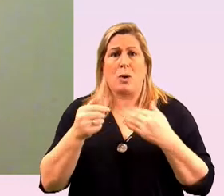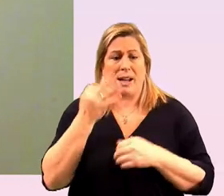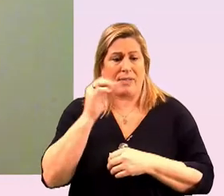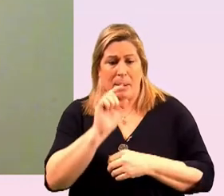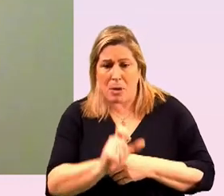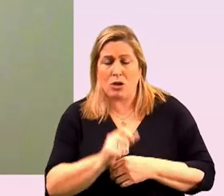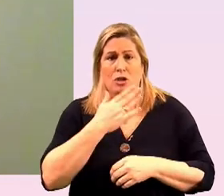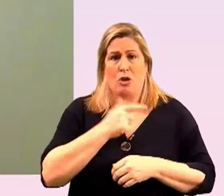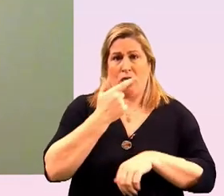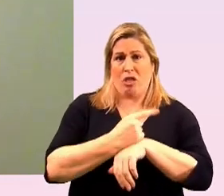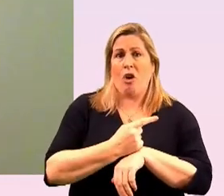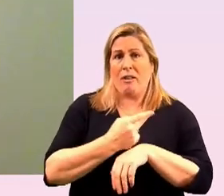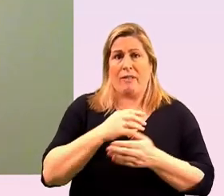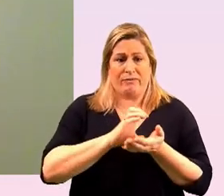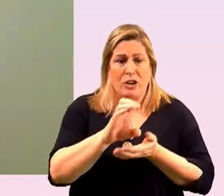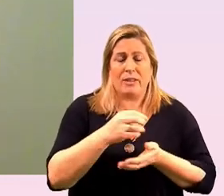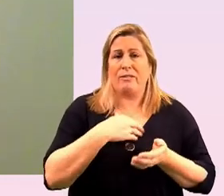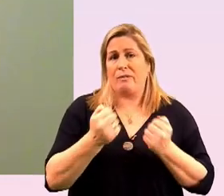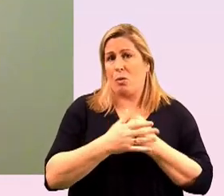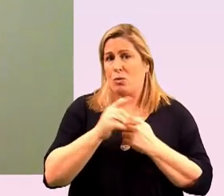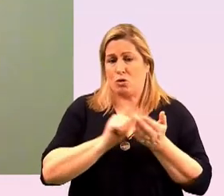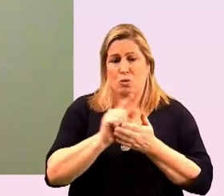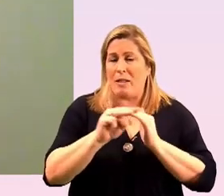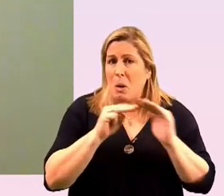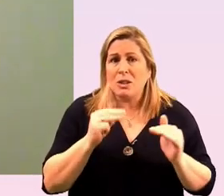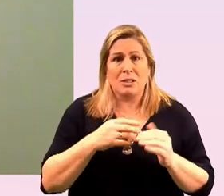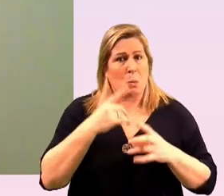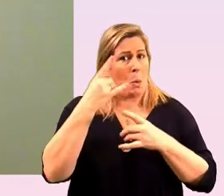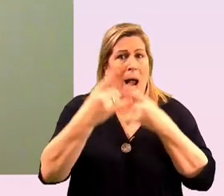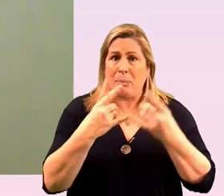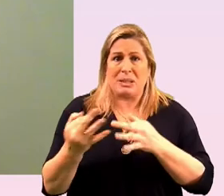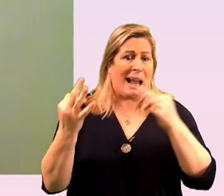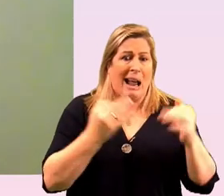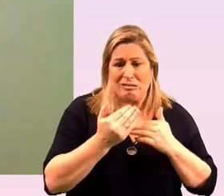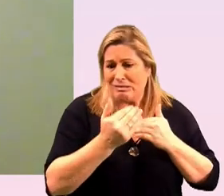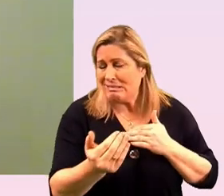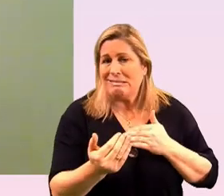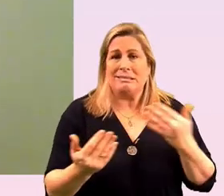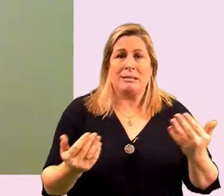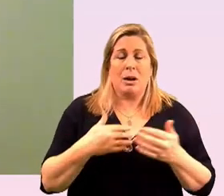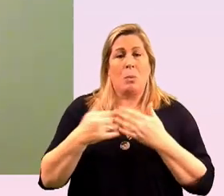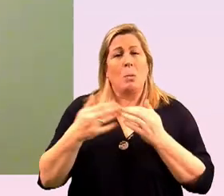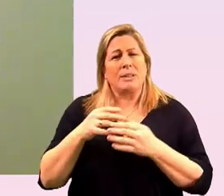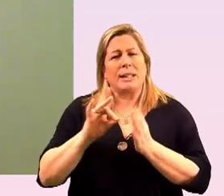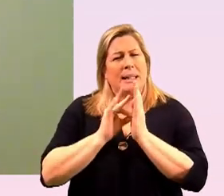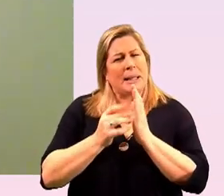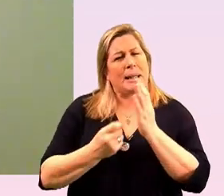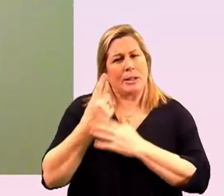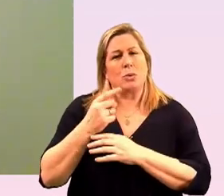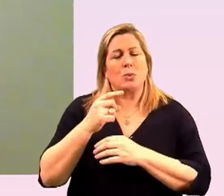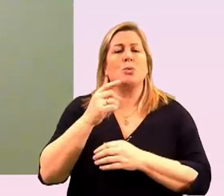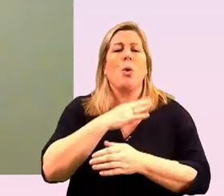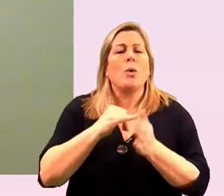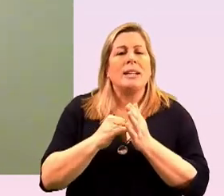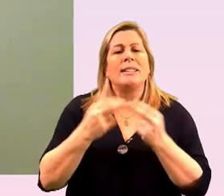there for 12 months um you know what are the kind of i suppose the key issues that organizations need funding for